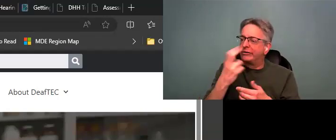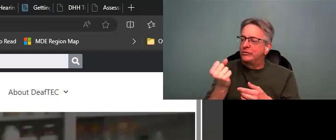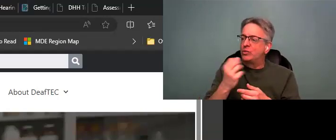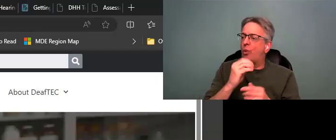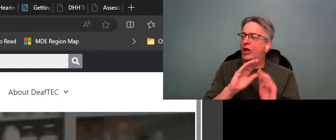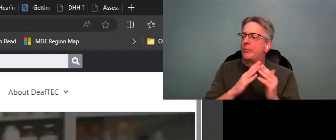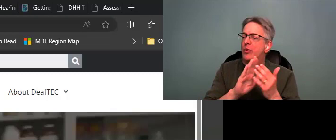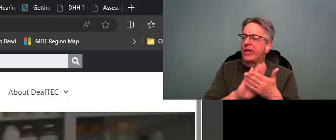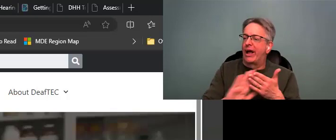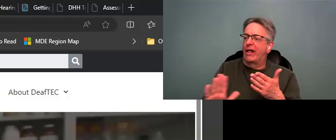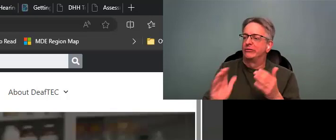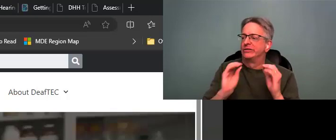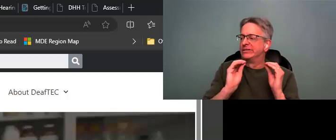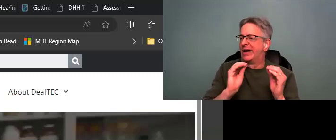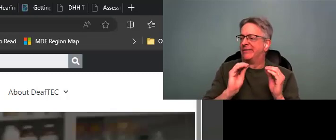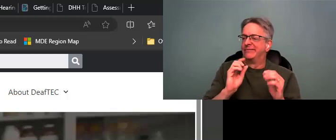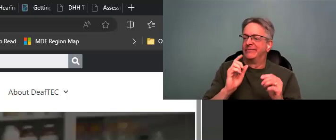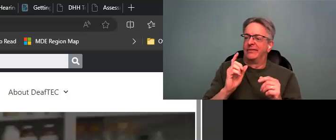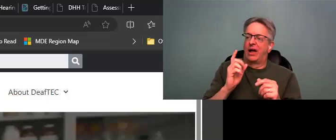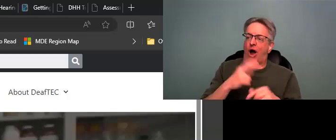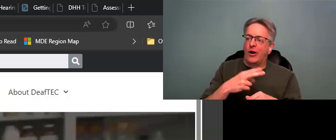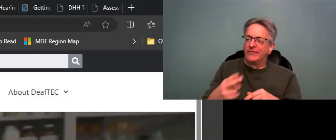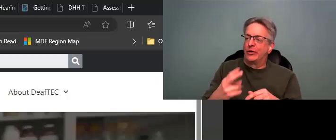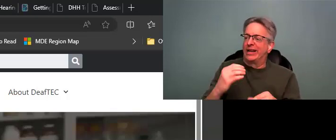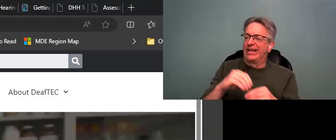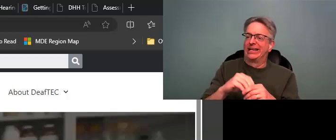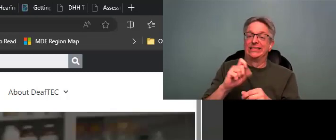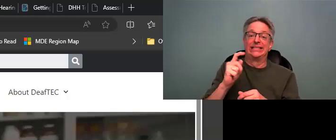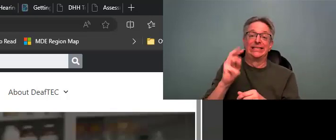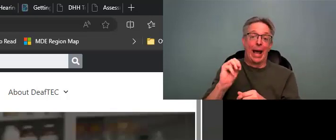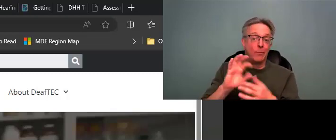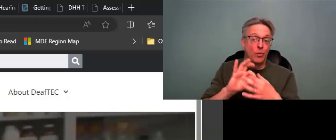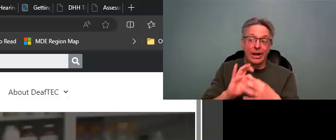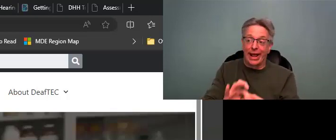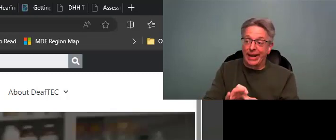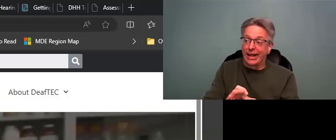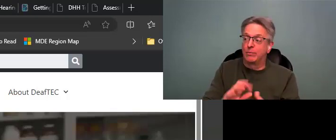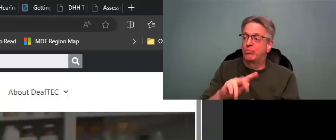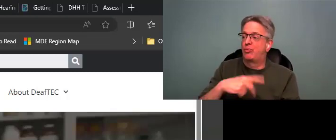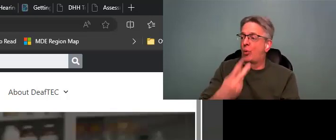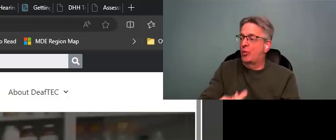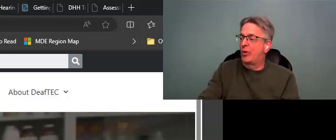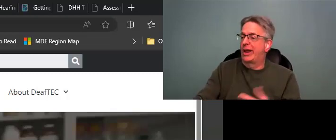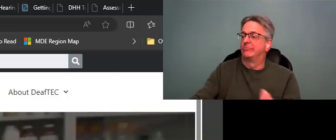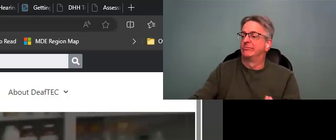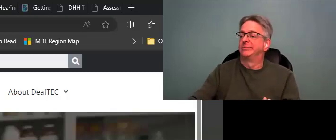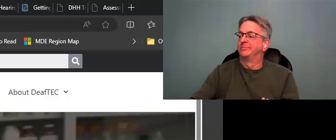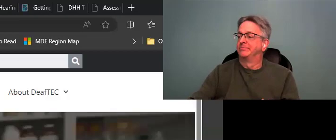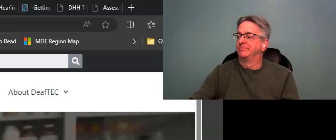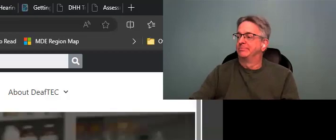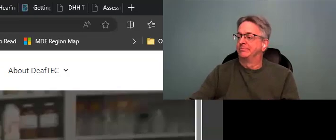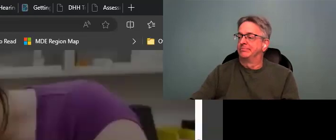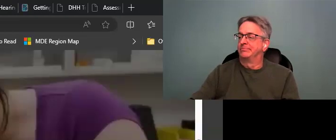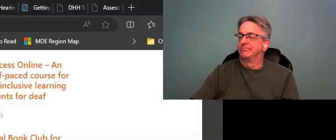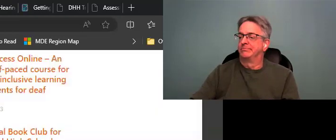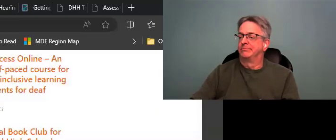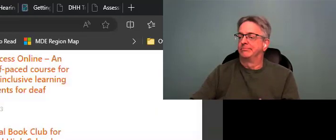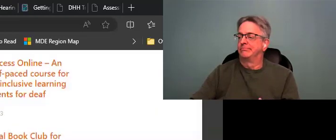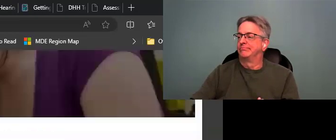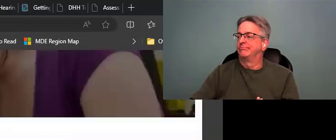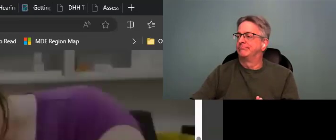This is a resource for high school and community colleges who teach deaf and hard of hearing in STEM-related fields and programs.